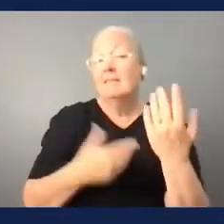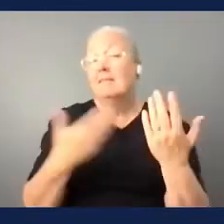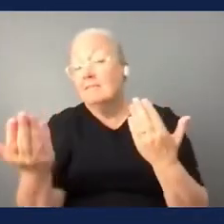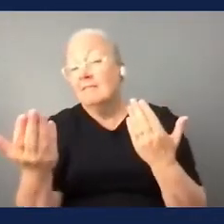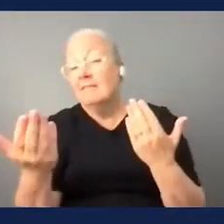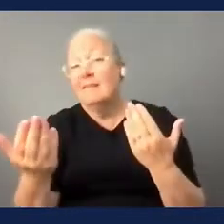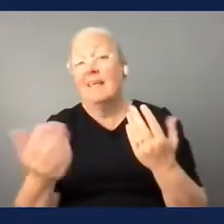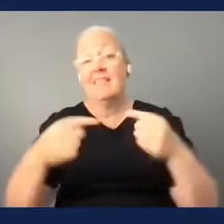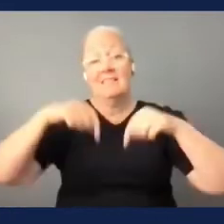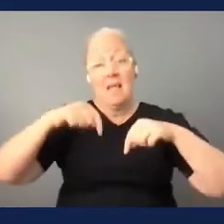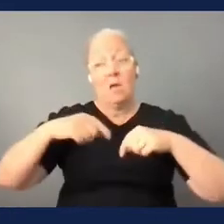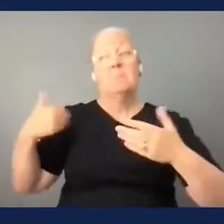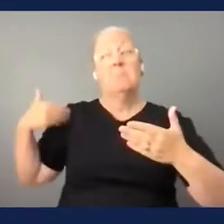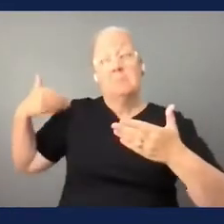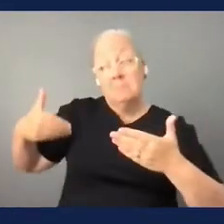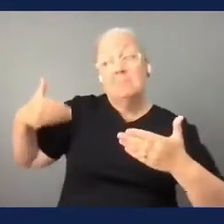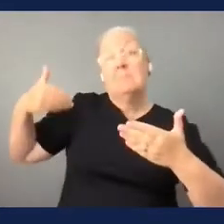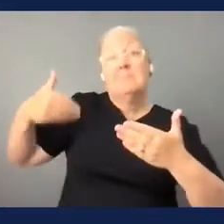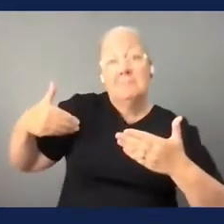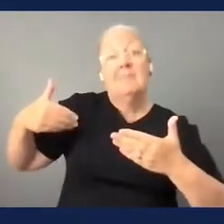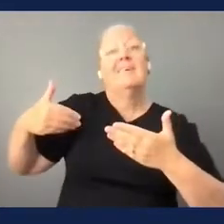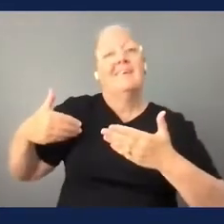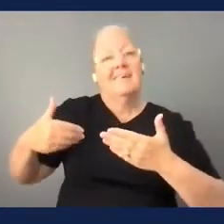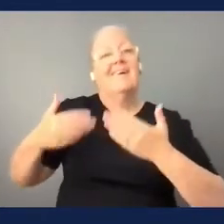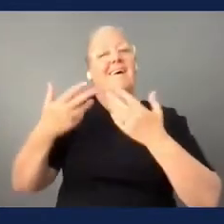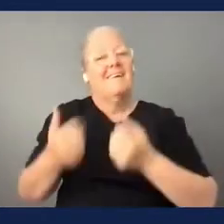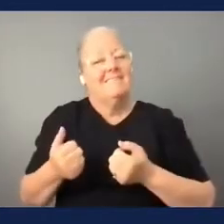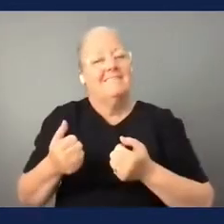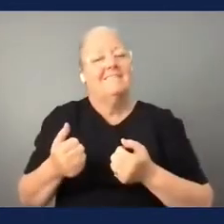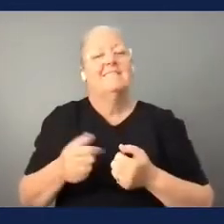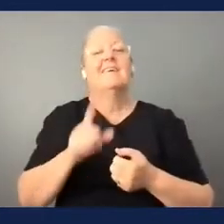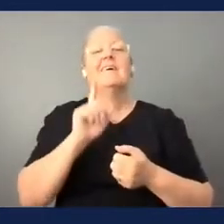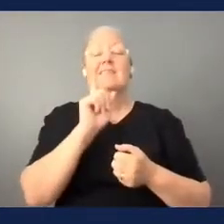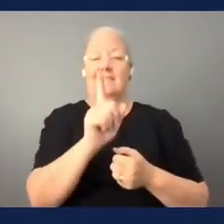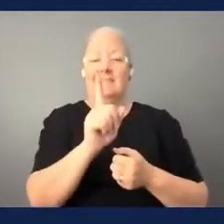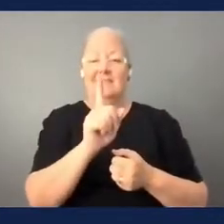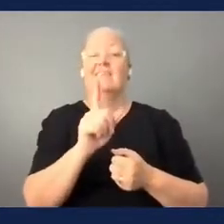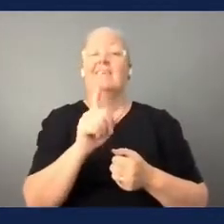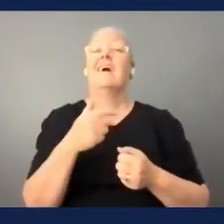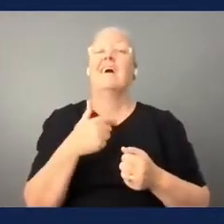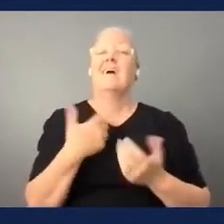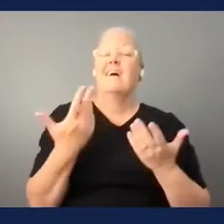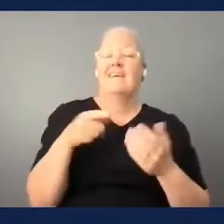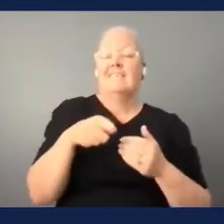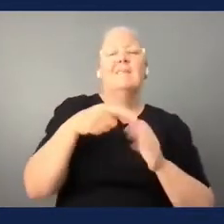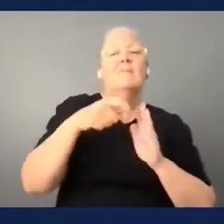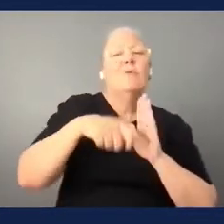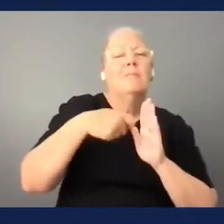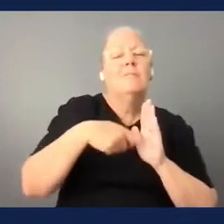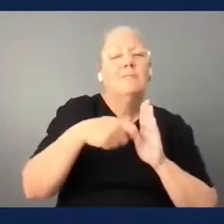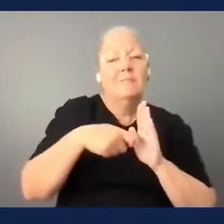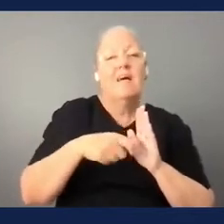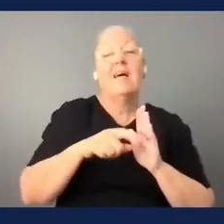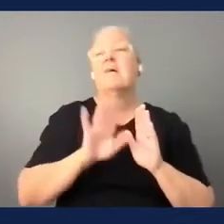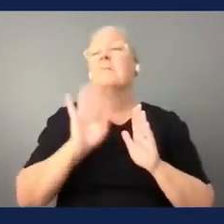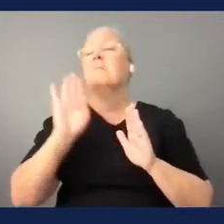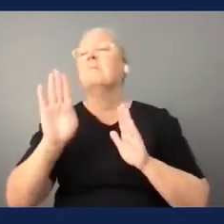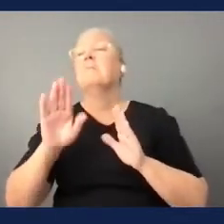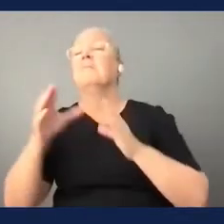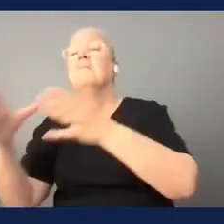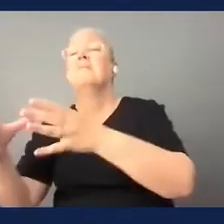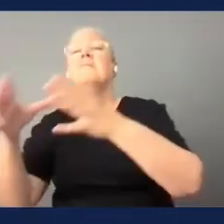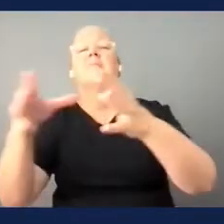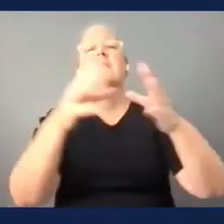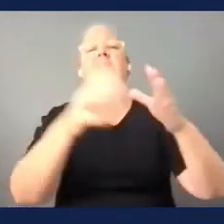and now thankfully they're moving to running the programs in their own stadium now in tolka park and